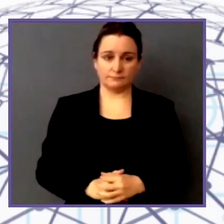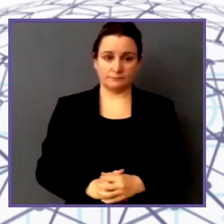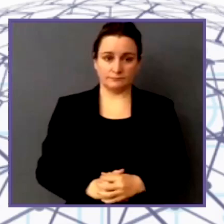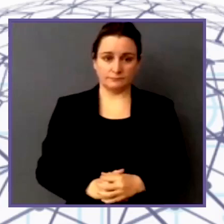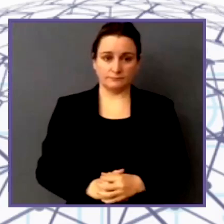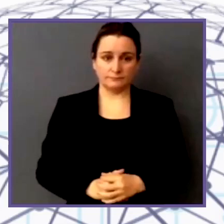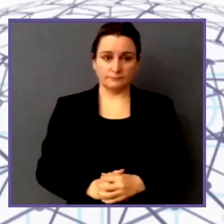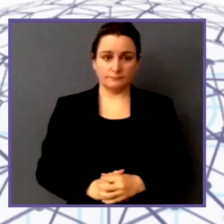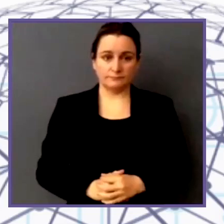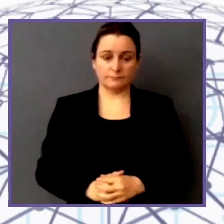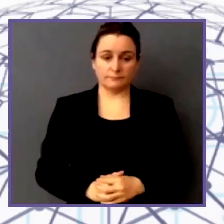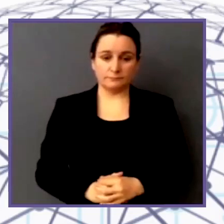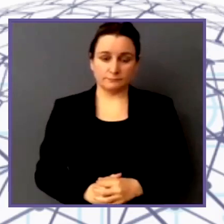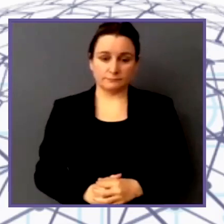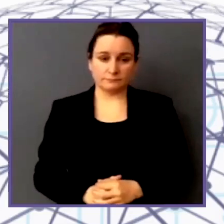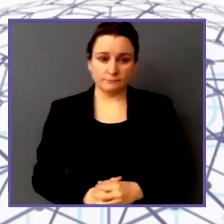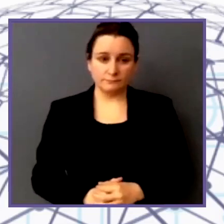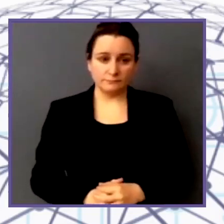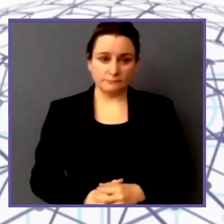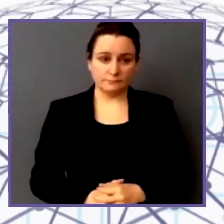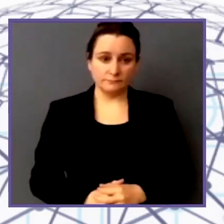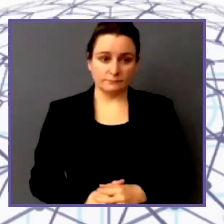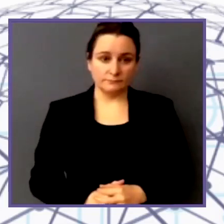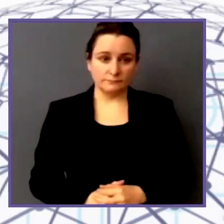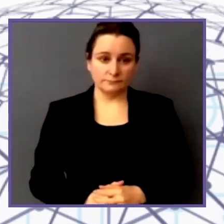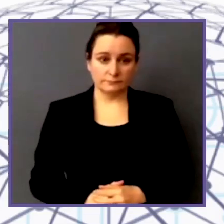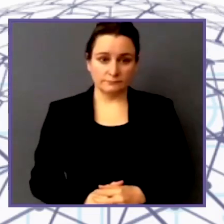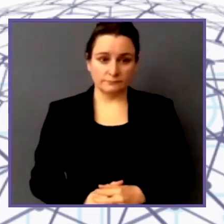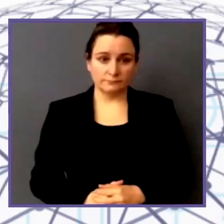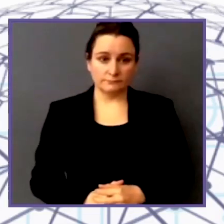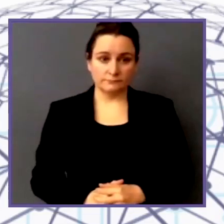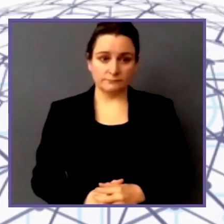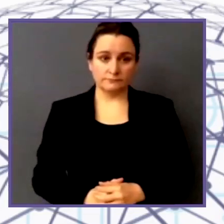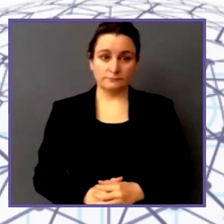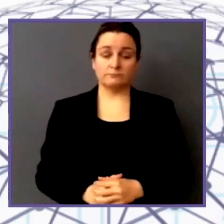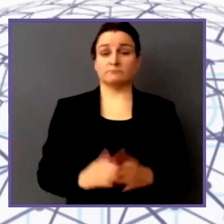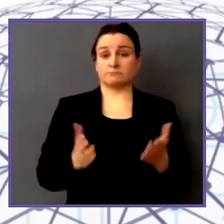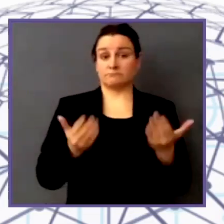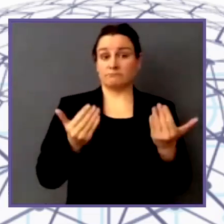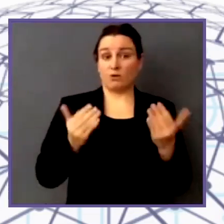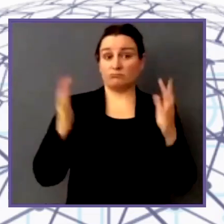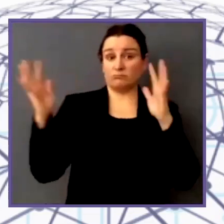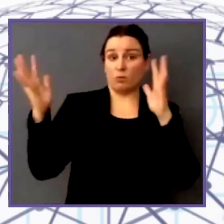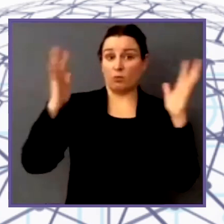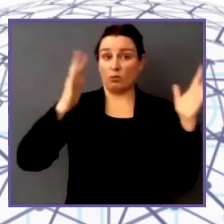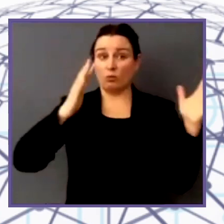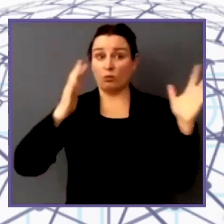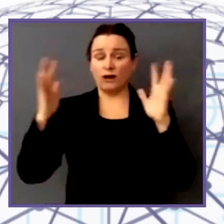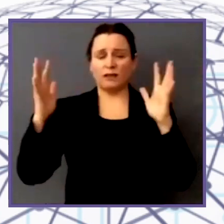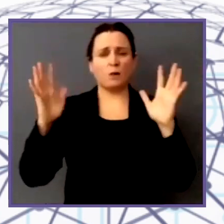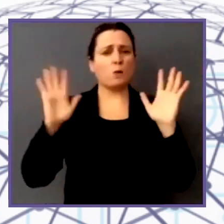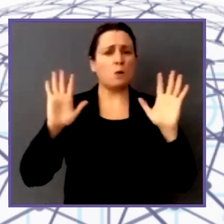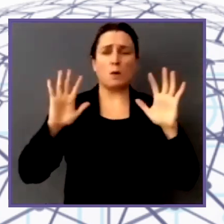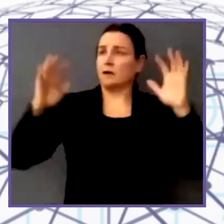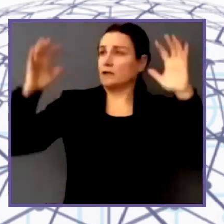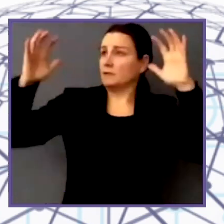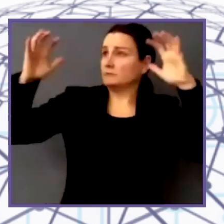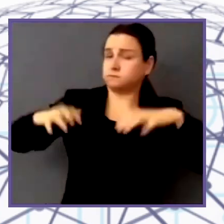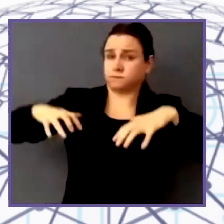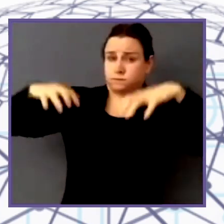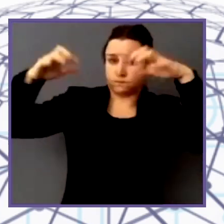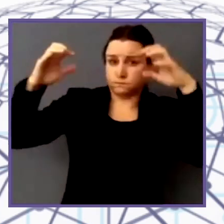And this is in winter, but in summer we also have problems with flooding now. Last summer we had two massive floods and